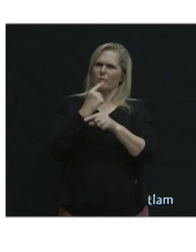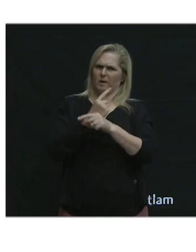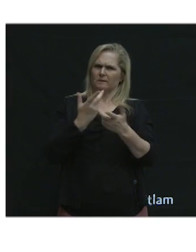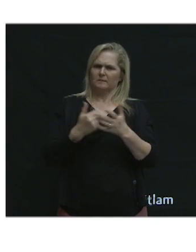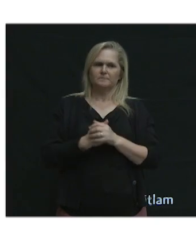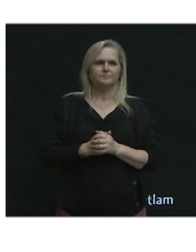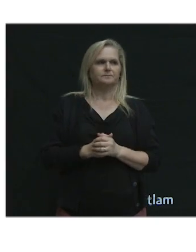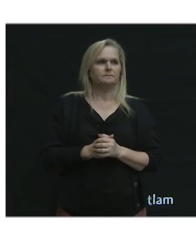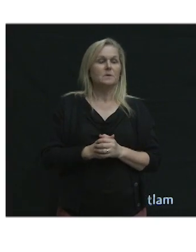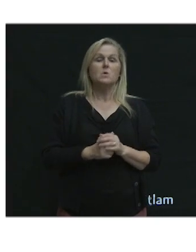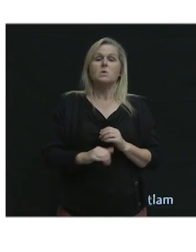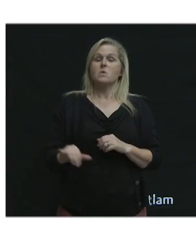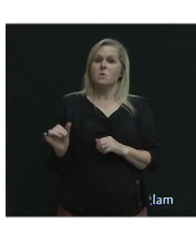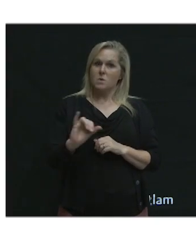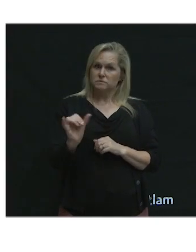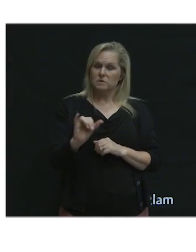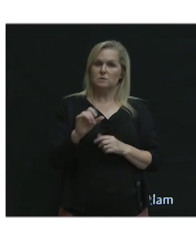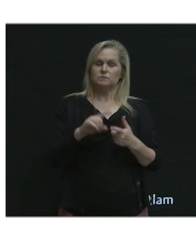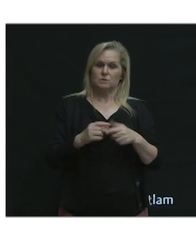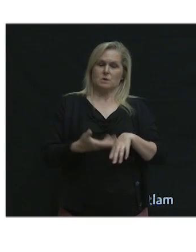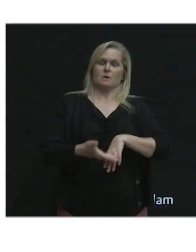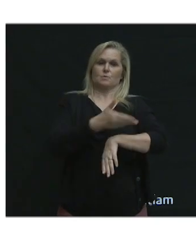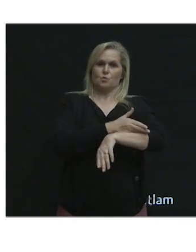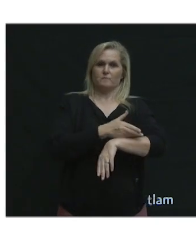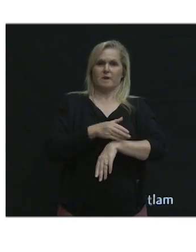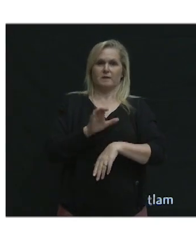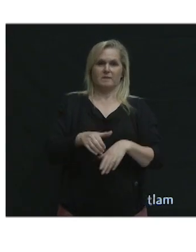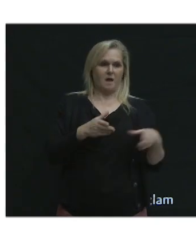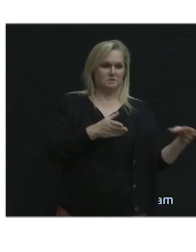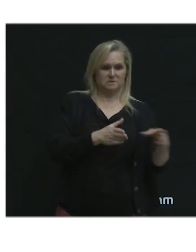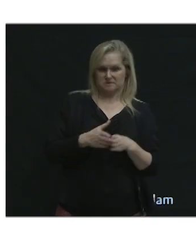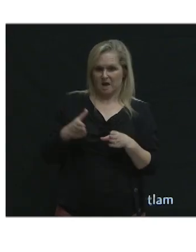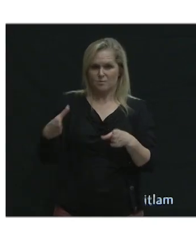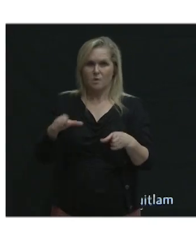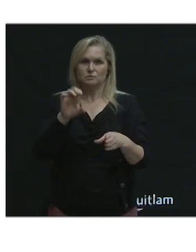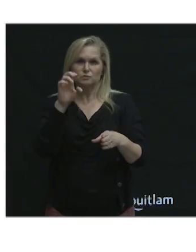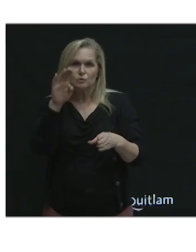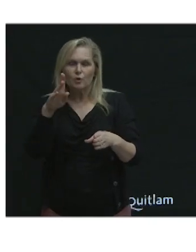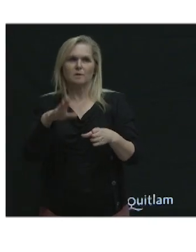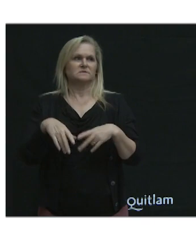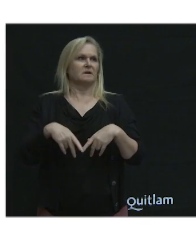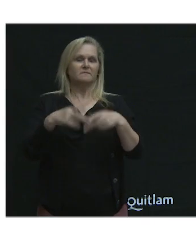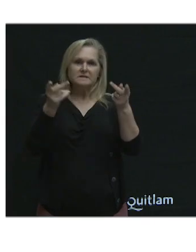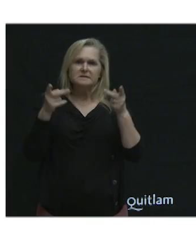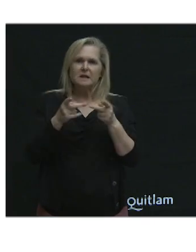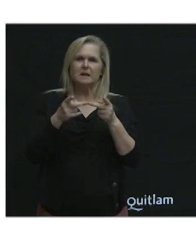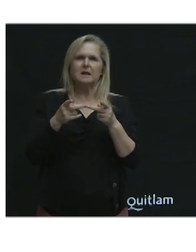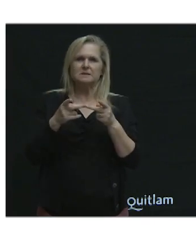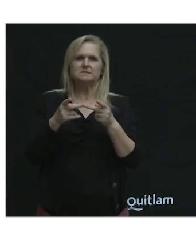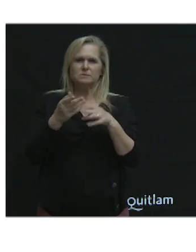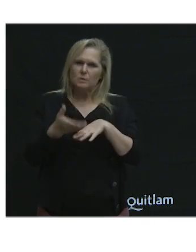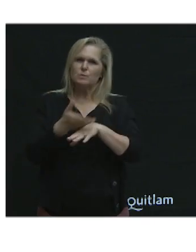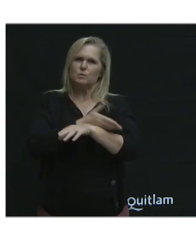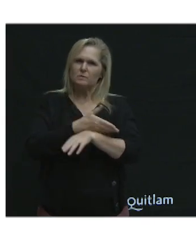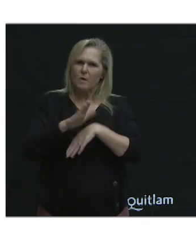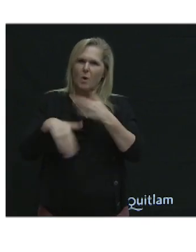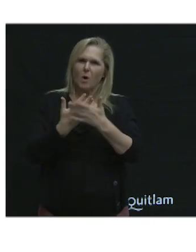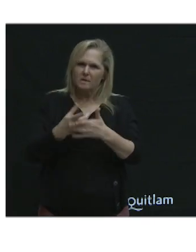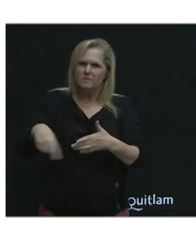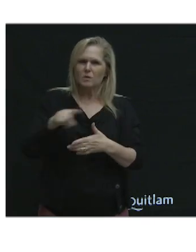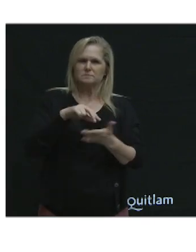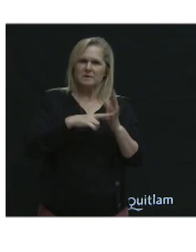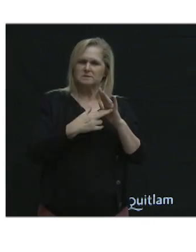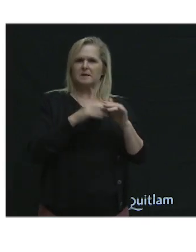In addition to improving sidewalks, curves, facilities to have the transportation more